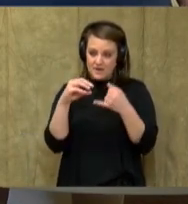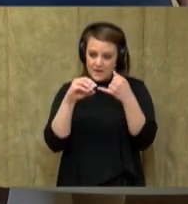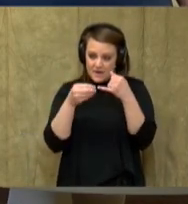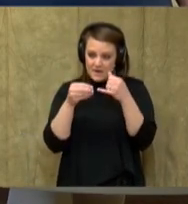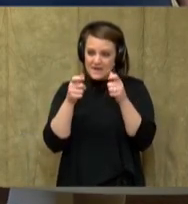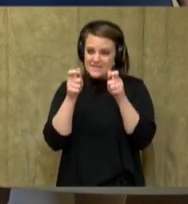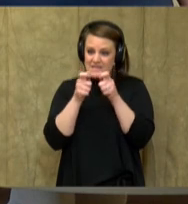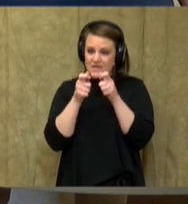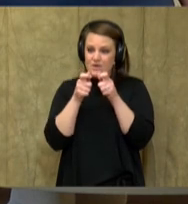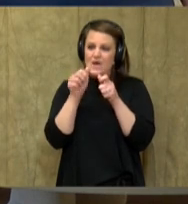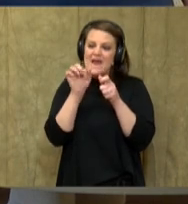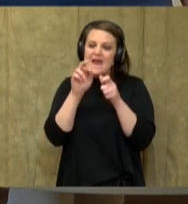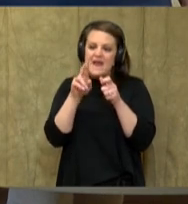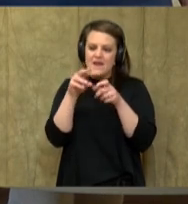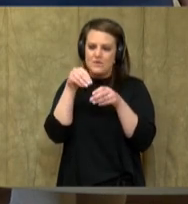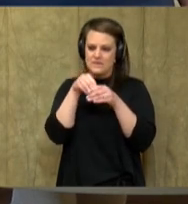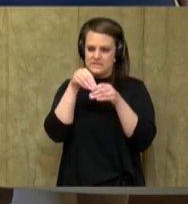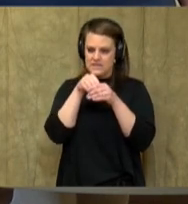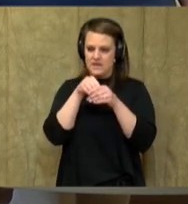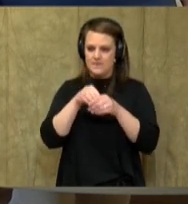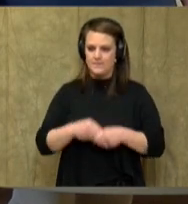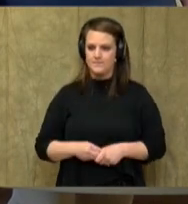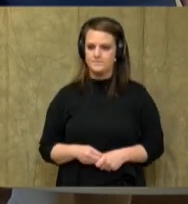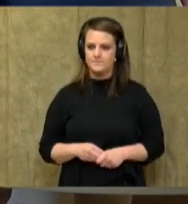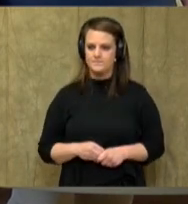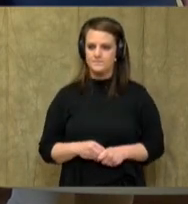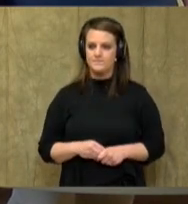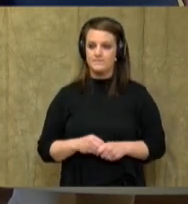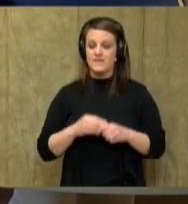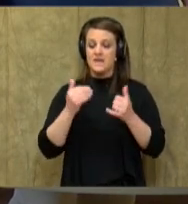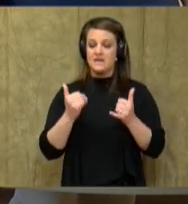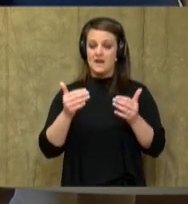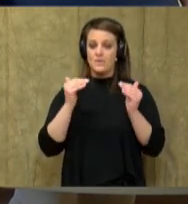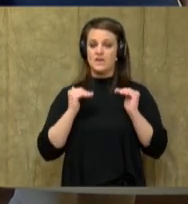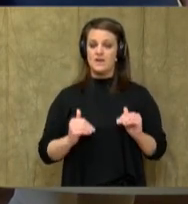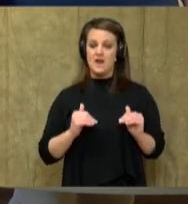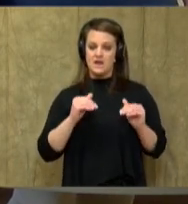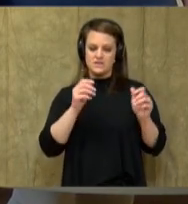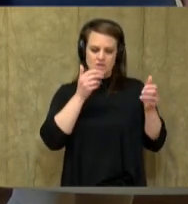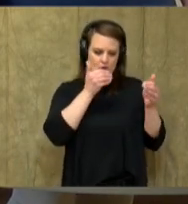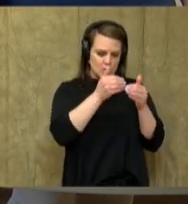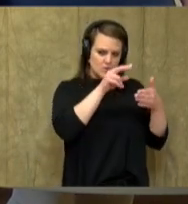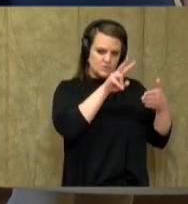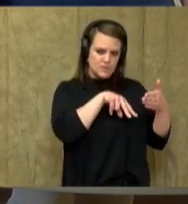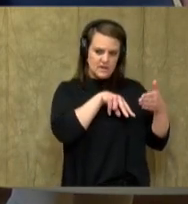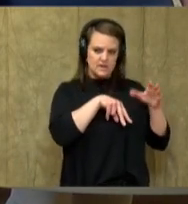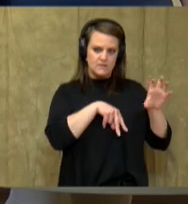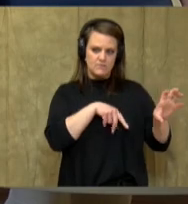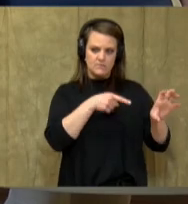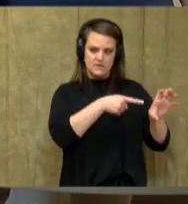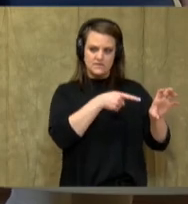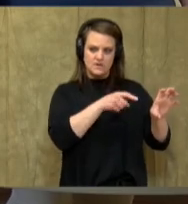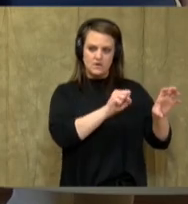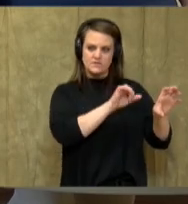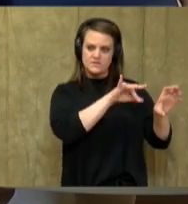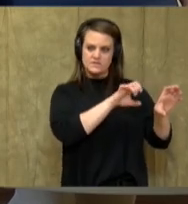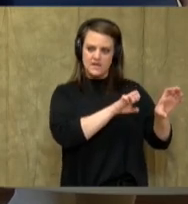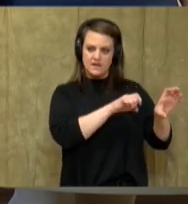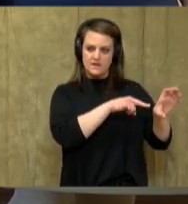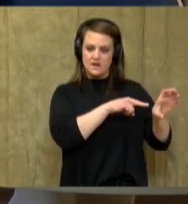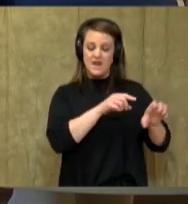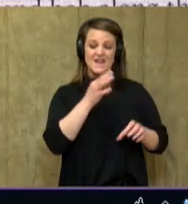pocket of air. Now, the next close reading question says, did Native Americans cultivate